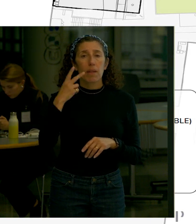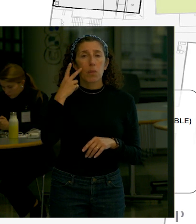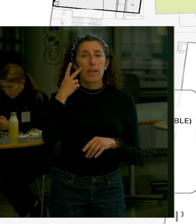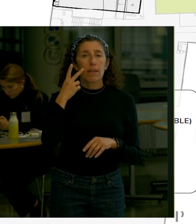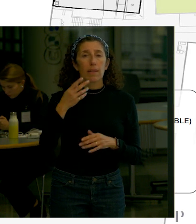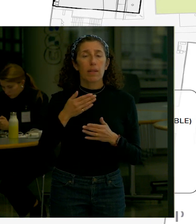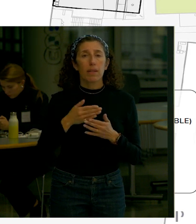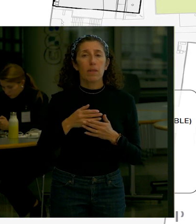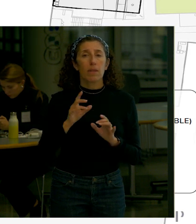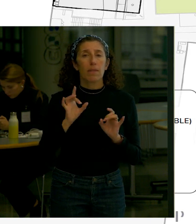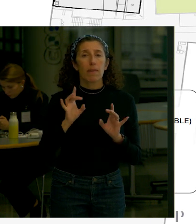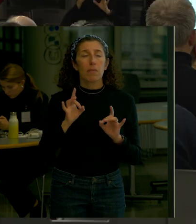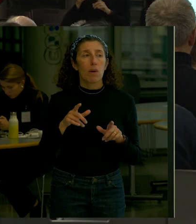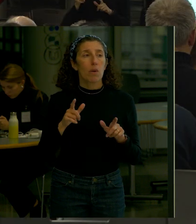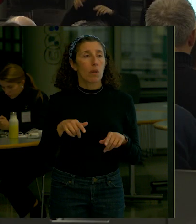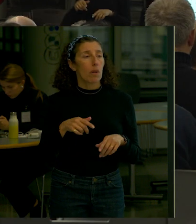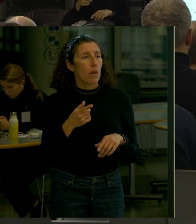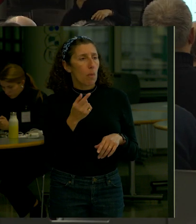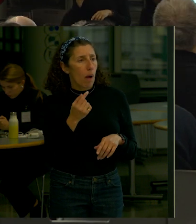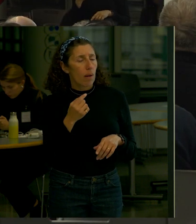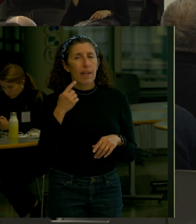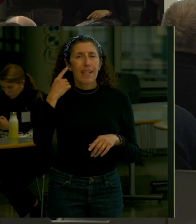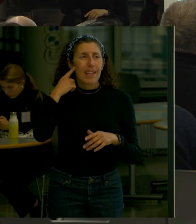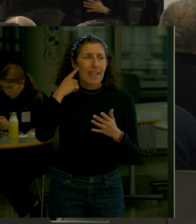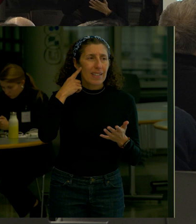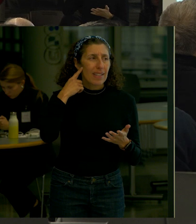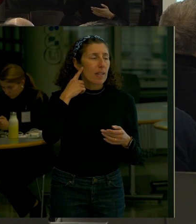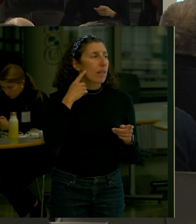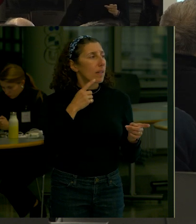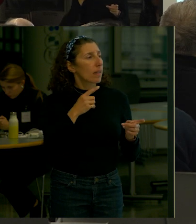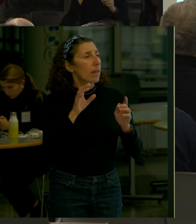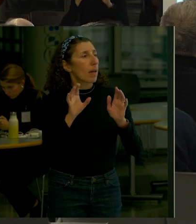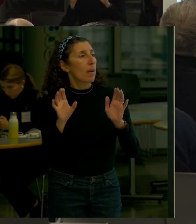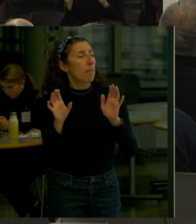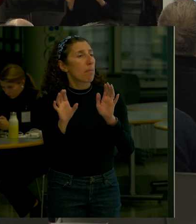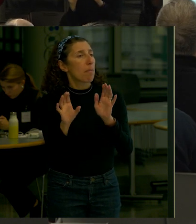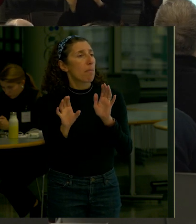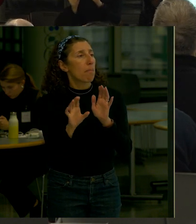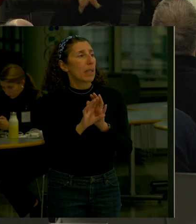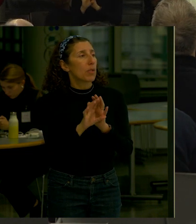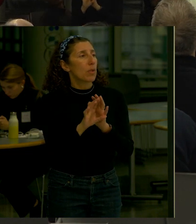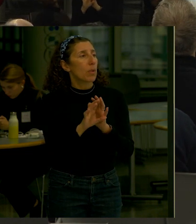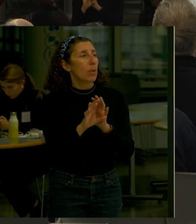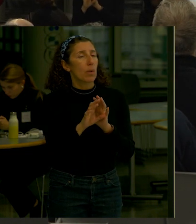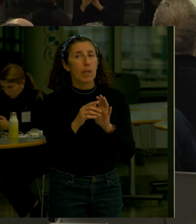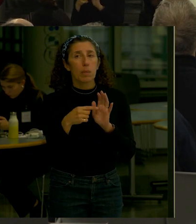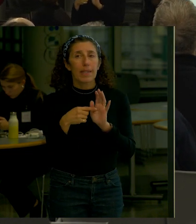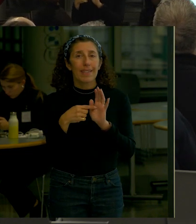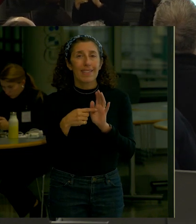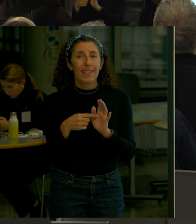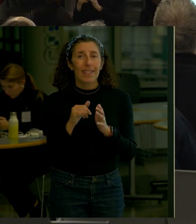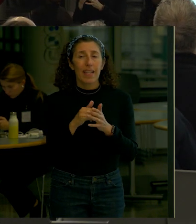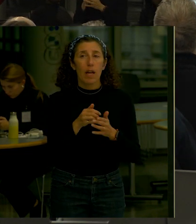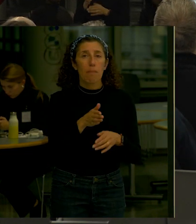Do you have this picture for the meander side? We can't hear you Do you have this picture for the meander side? Yeah we do We can show